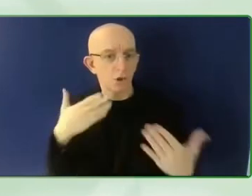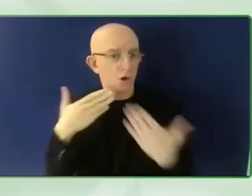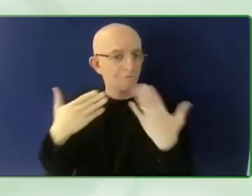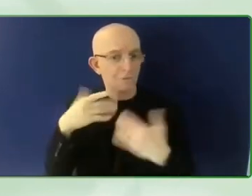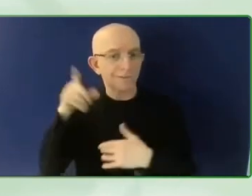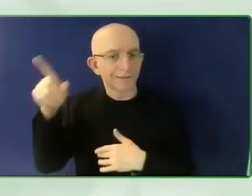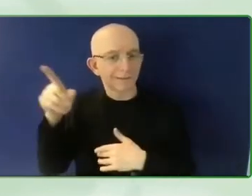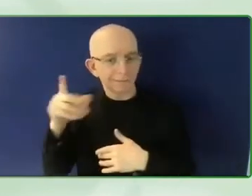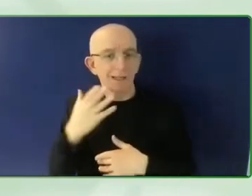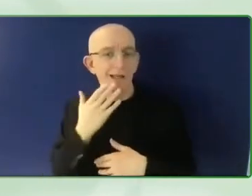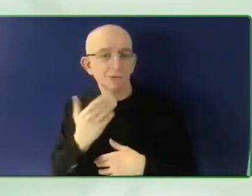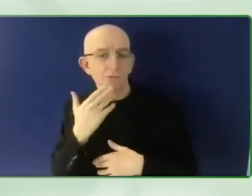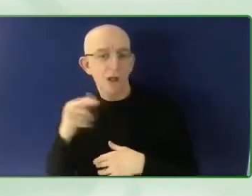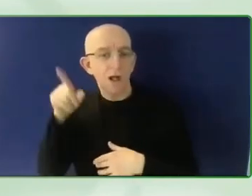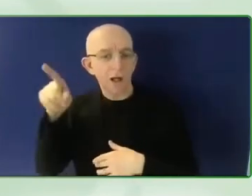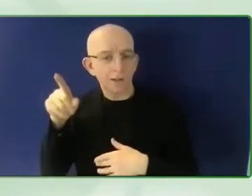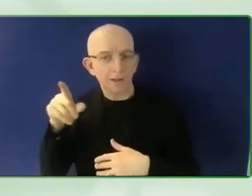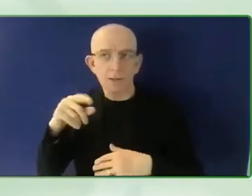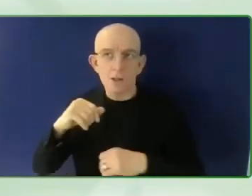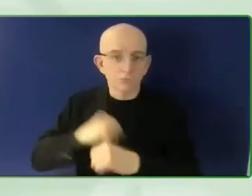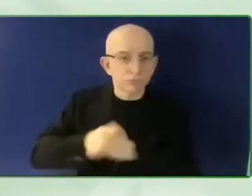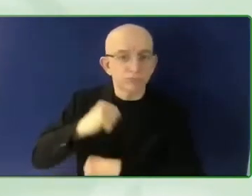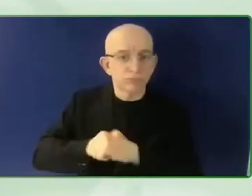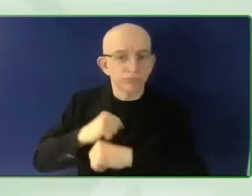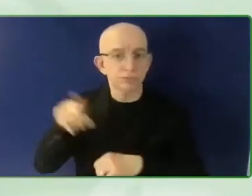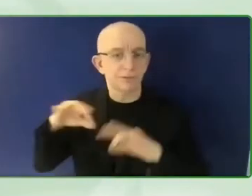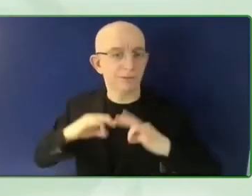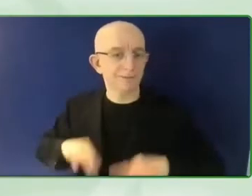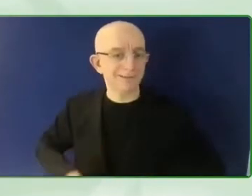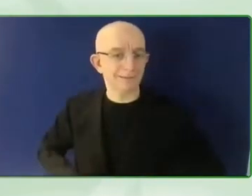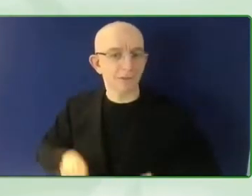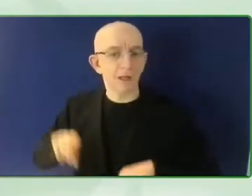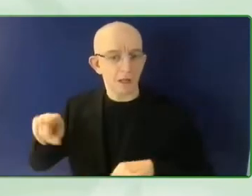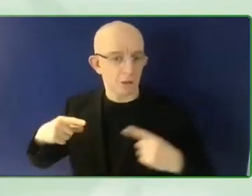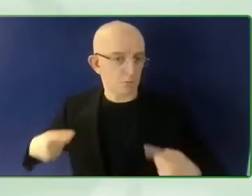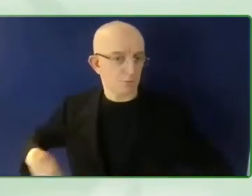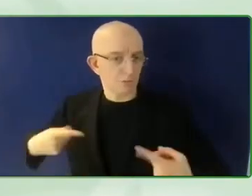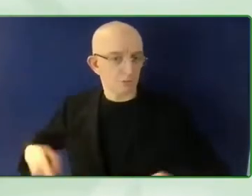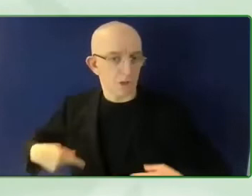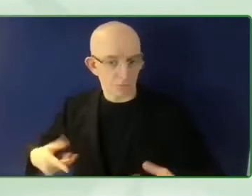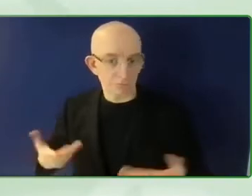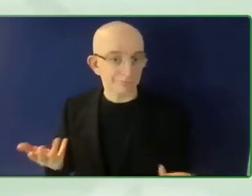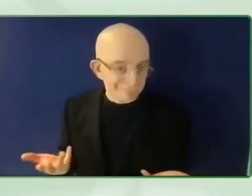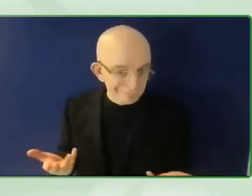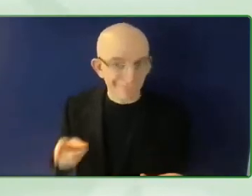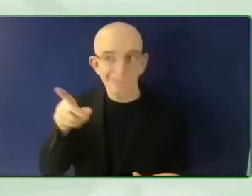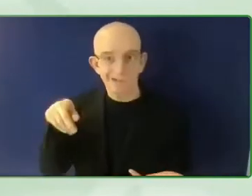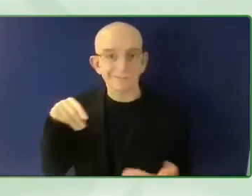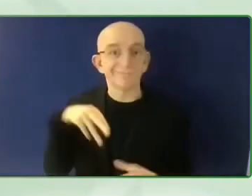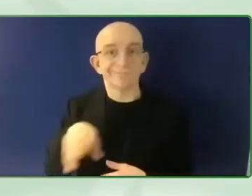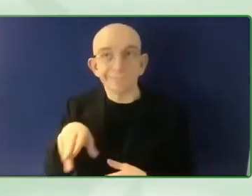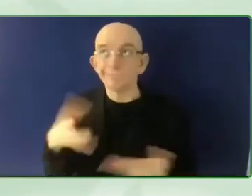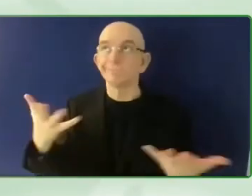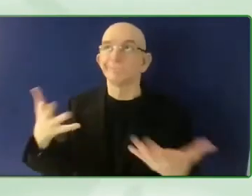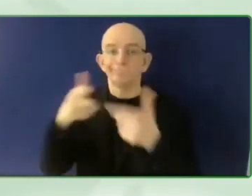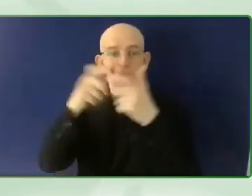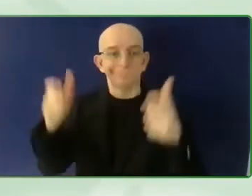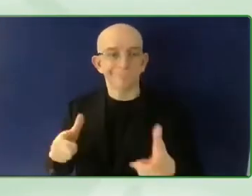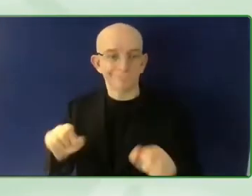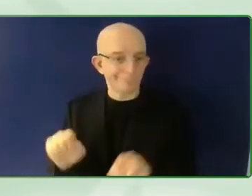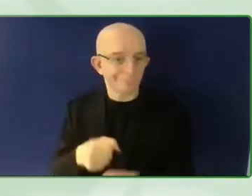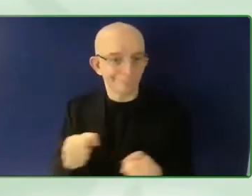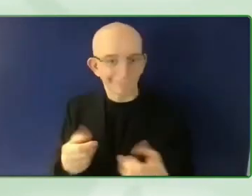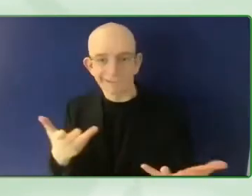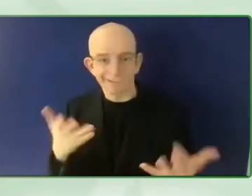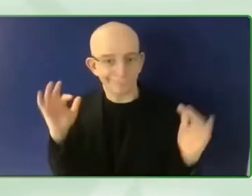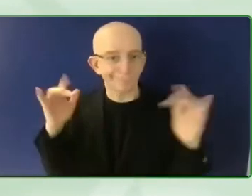it's Greta Thunberg, who has autism, or Elon Musk, who also has autism and bipolar, who is doing